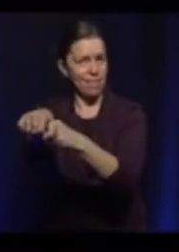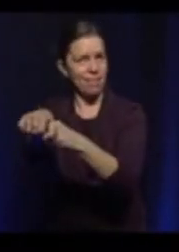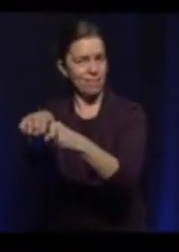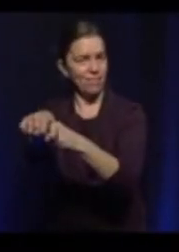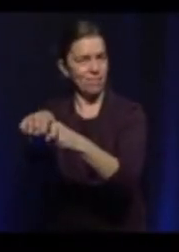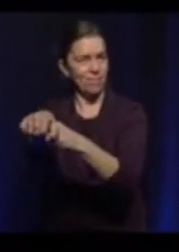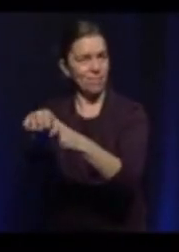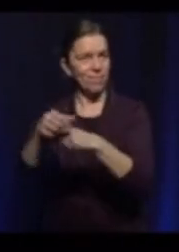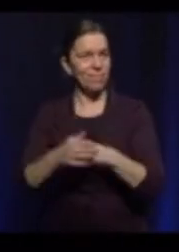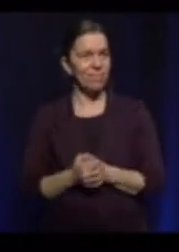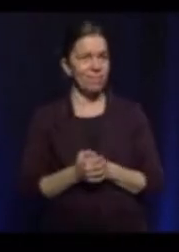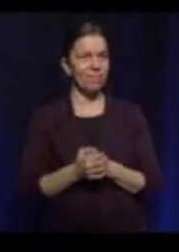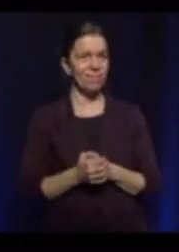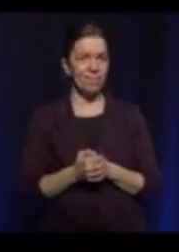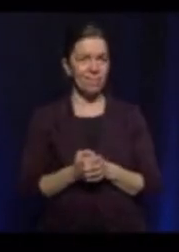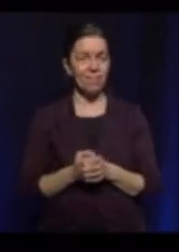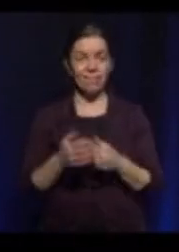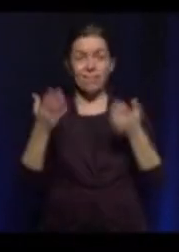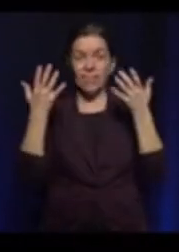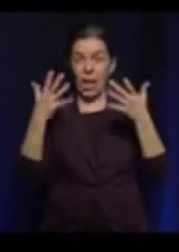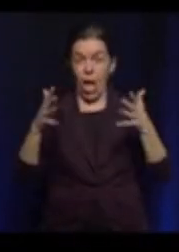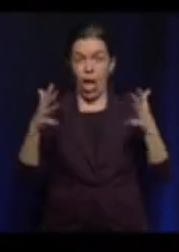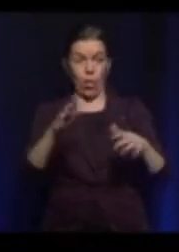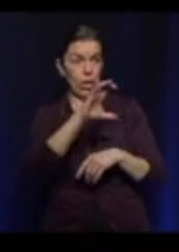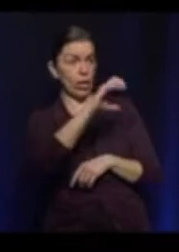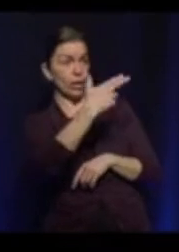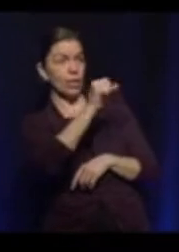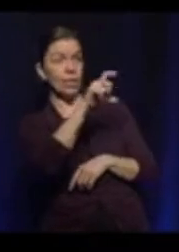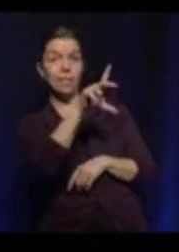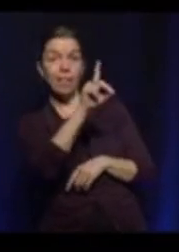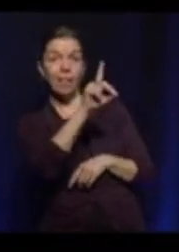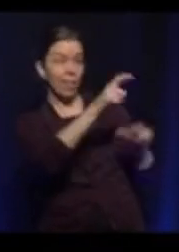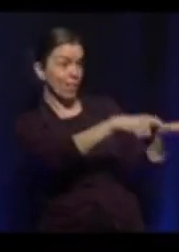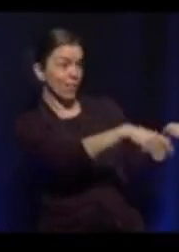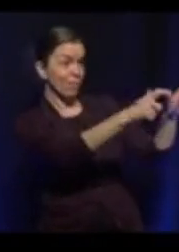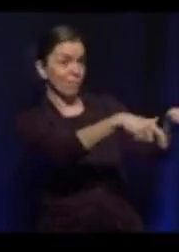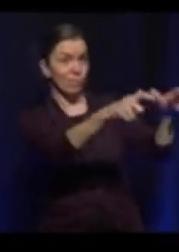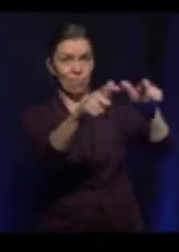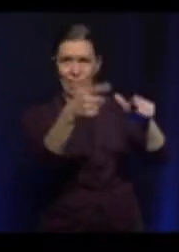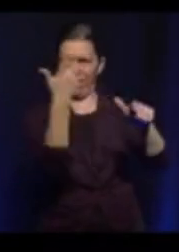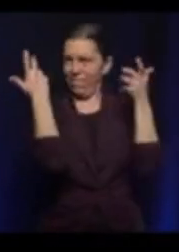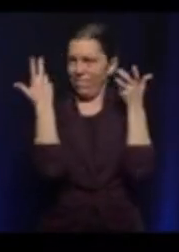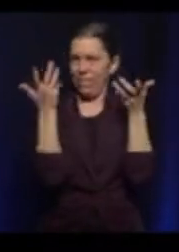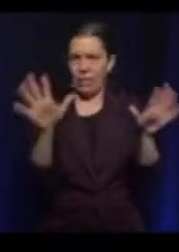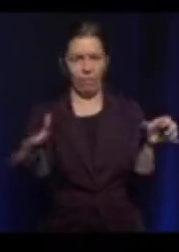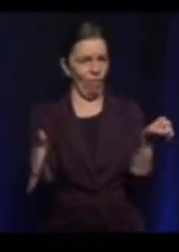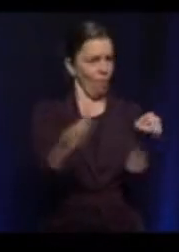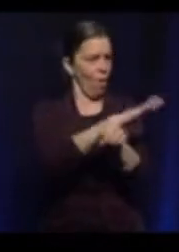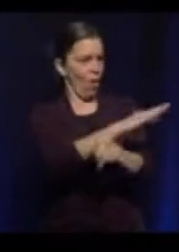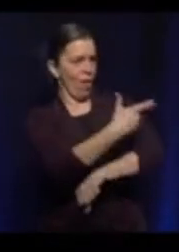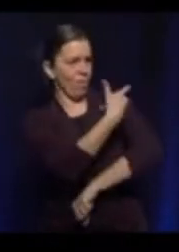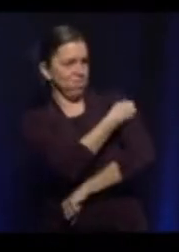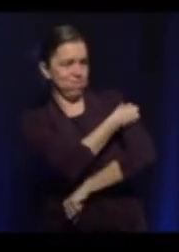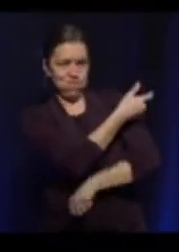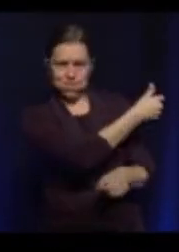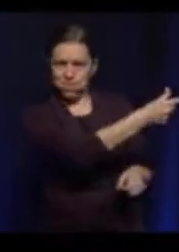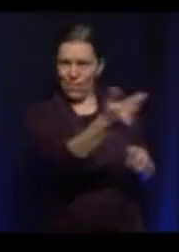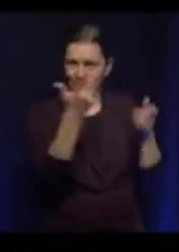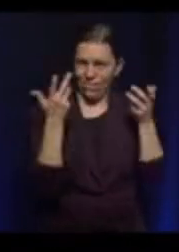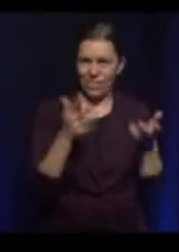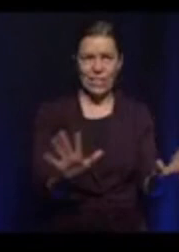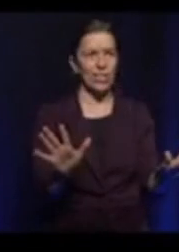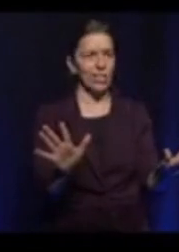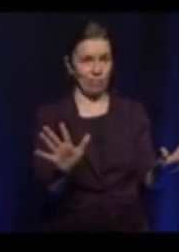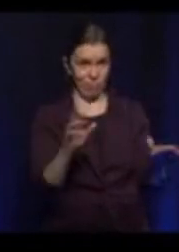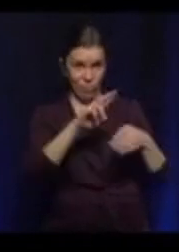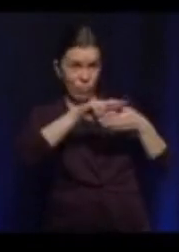in all the CHSLDs and we're seeing the results. There are almost no more